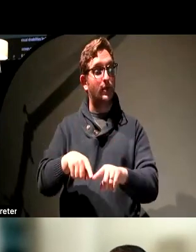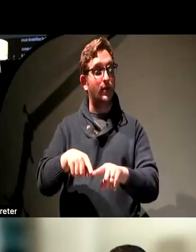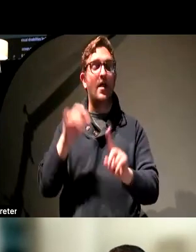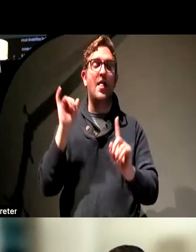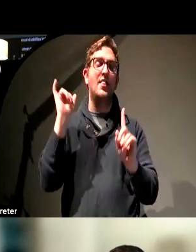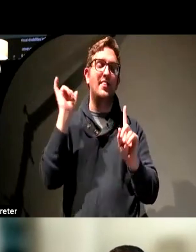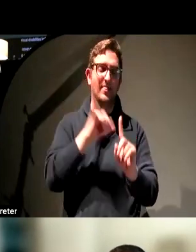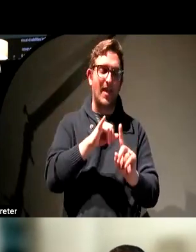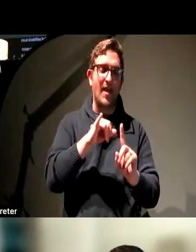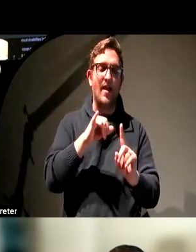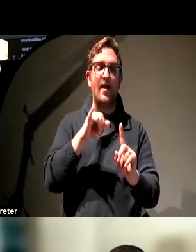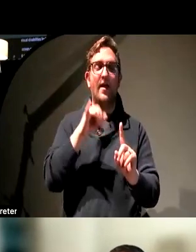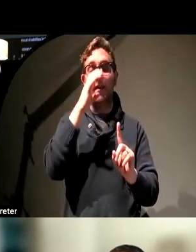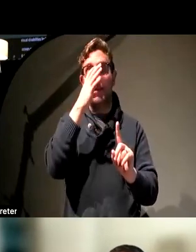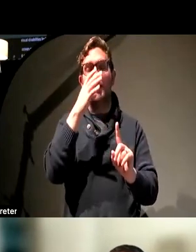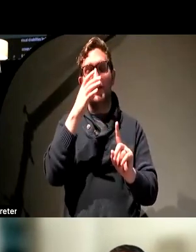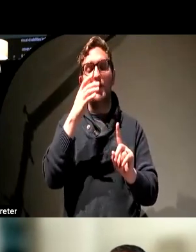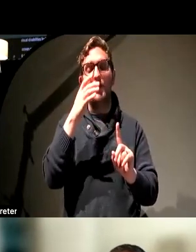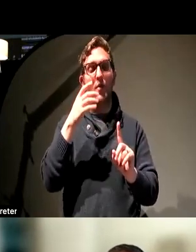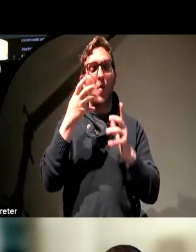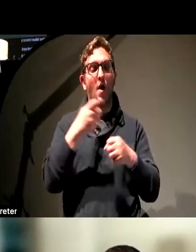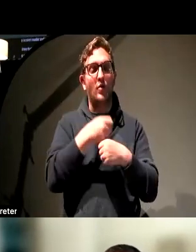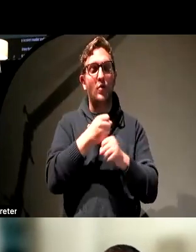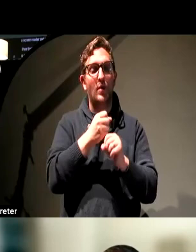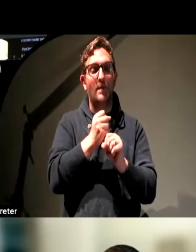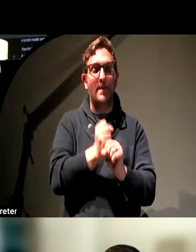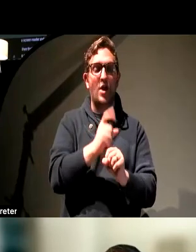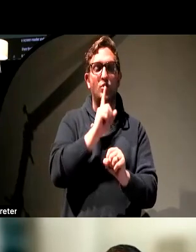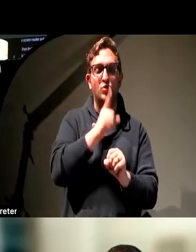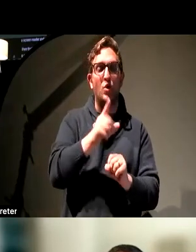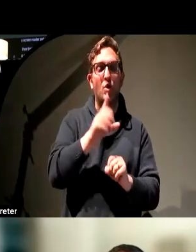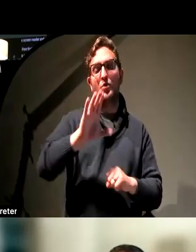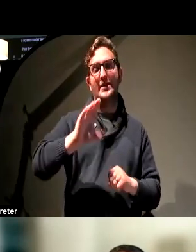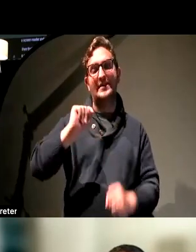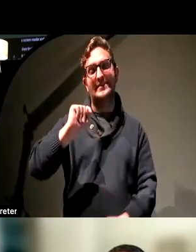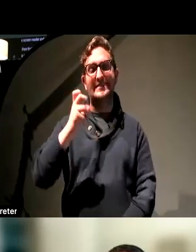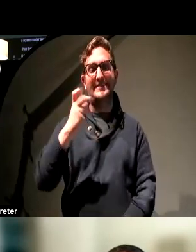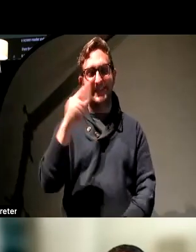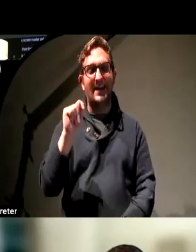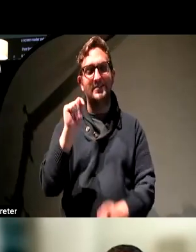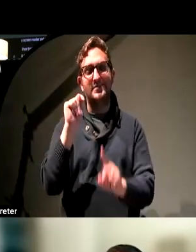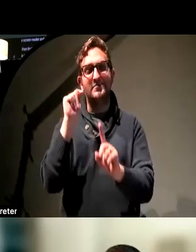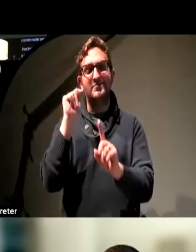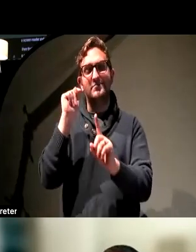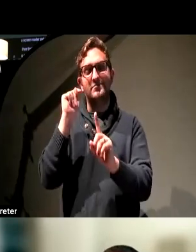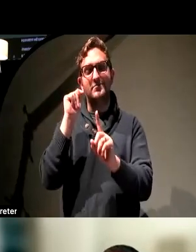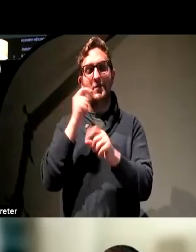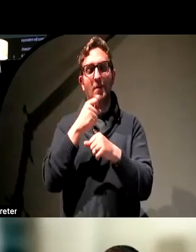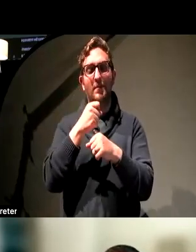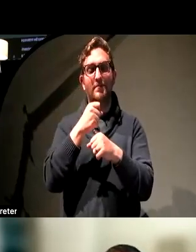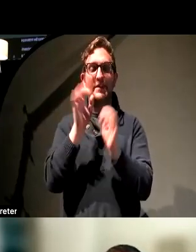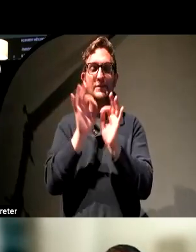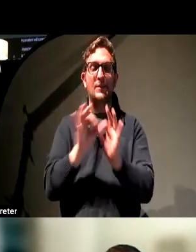equivalent is going to come in and be really important. For things like that line graph that I showed, I might write just a brief bit of